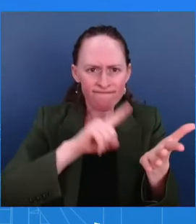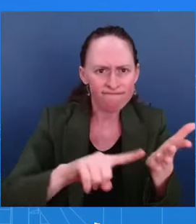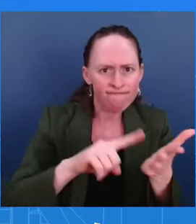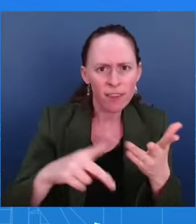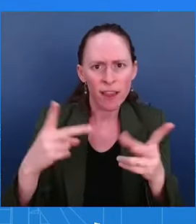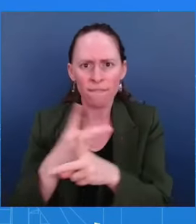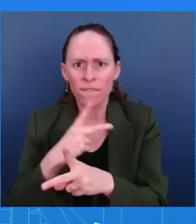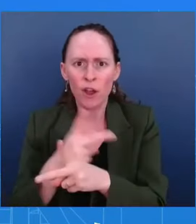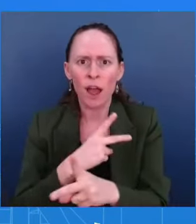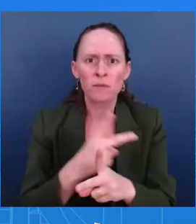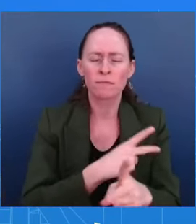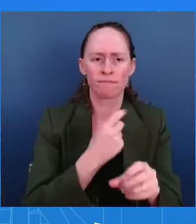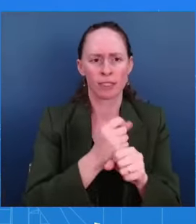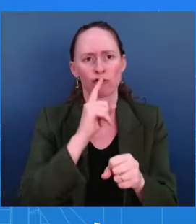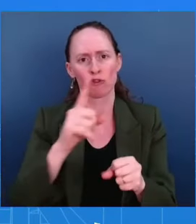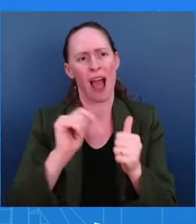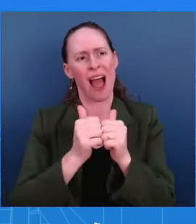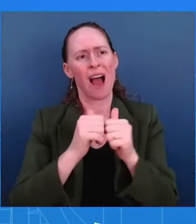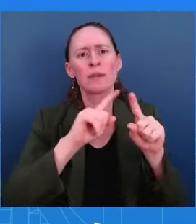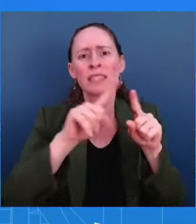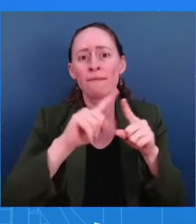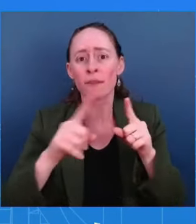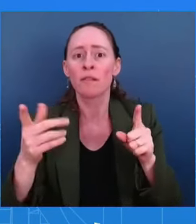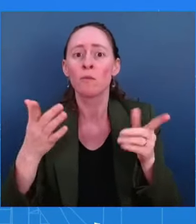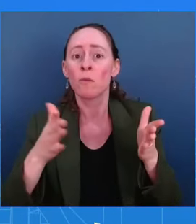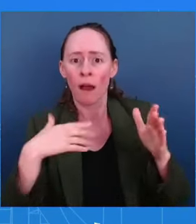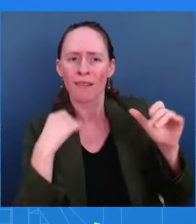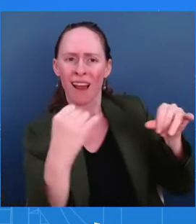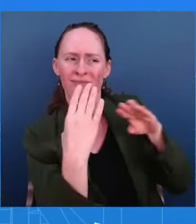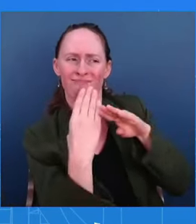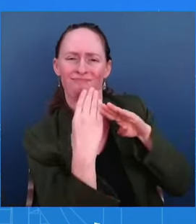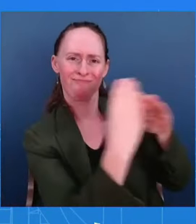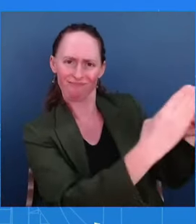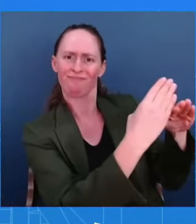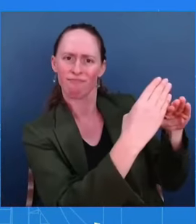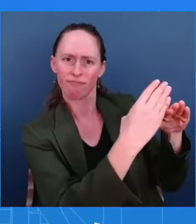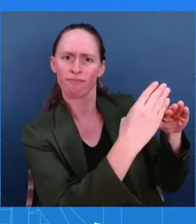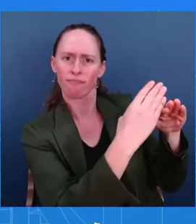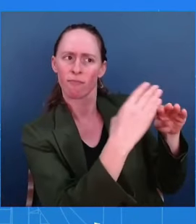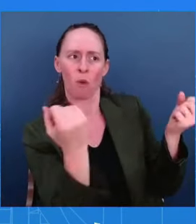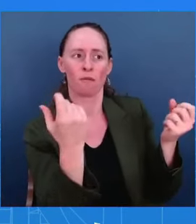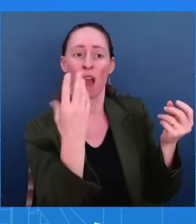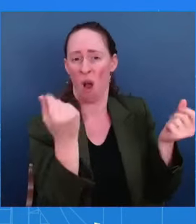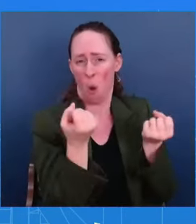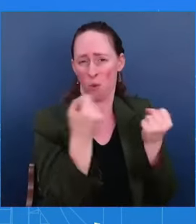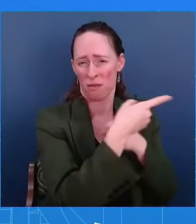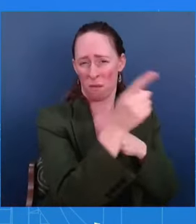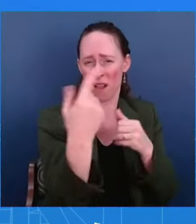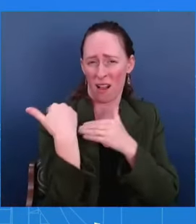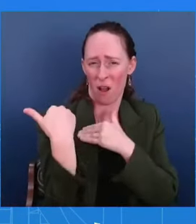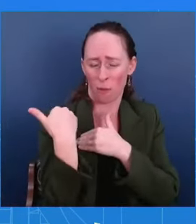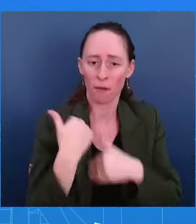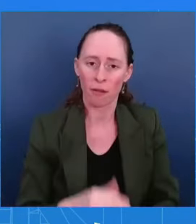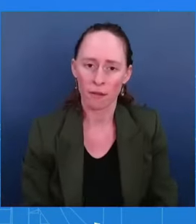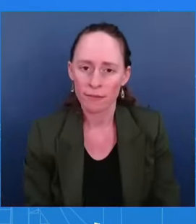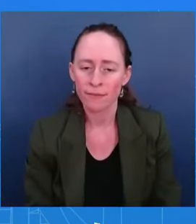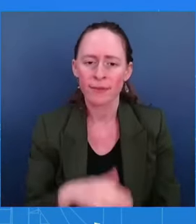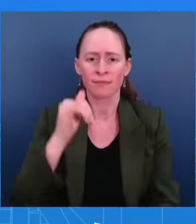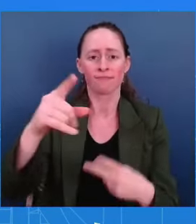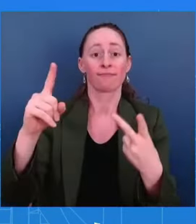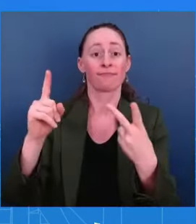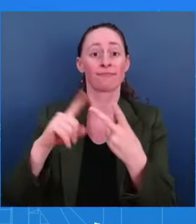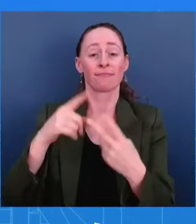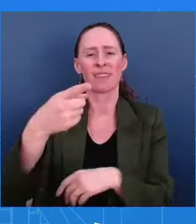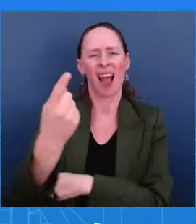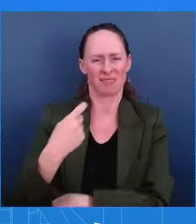actors accountable. On your second question about the ceasefire talks, I have no additional specific meetings to